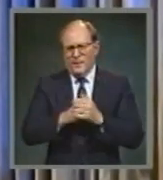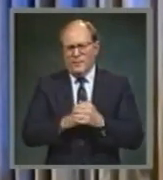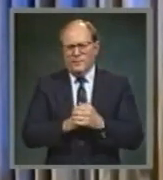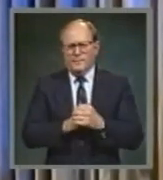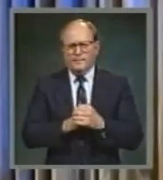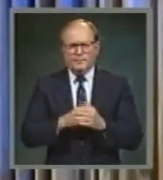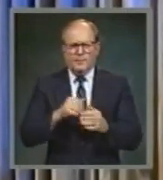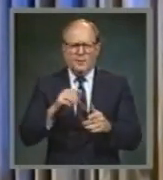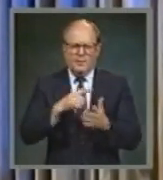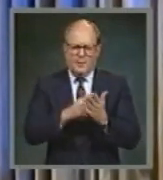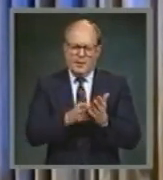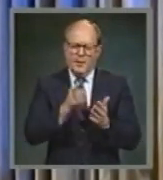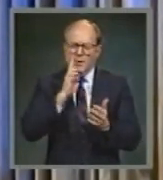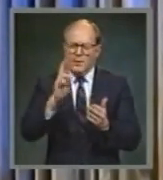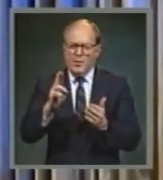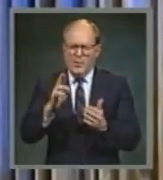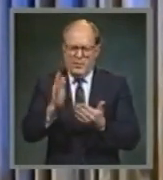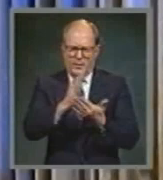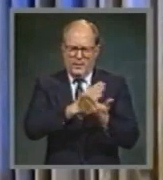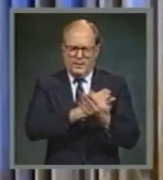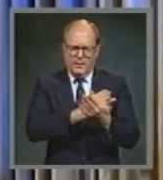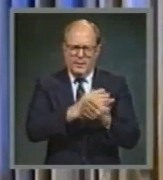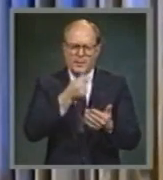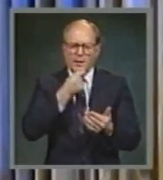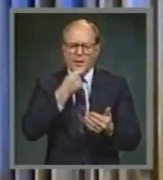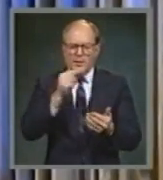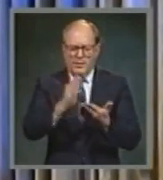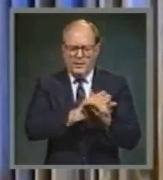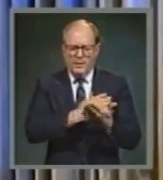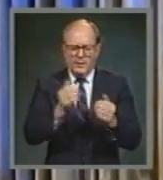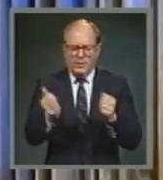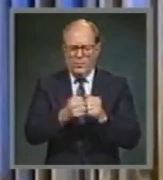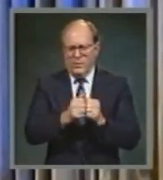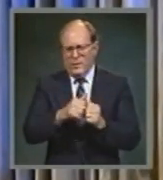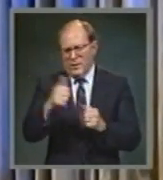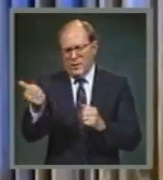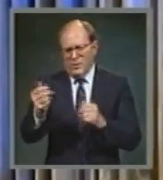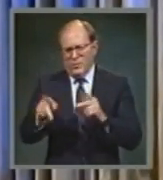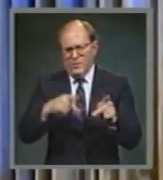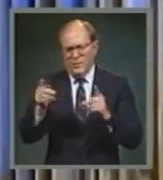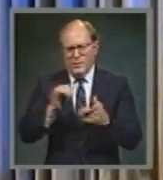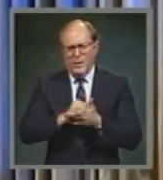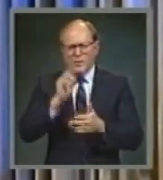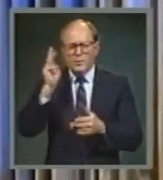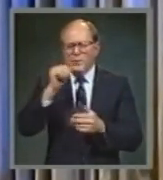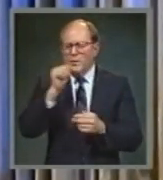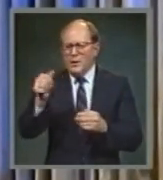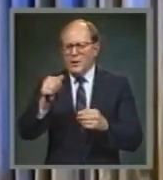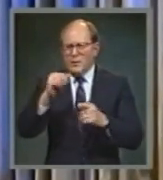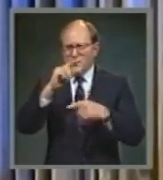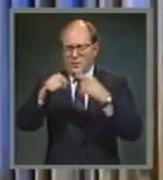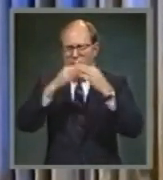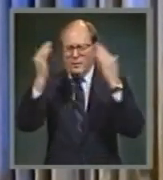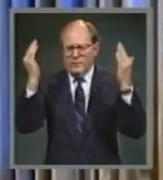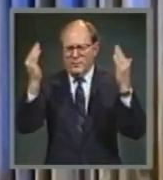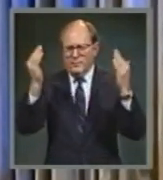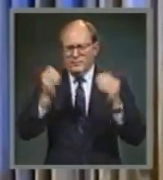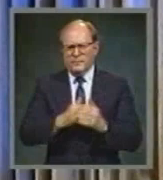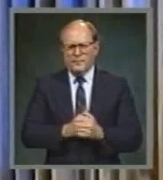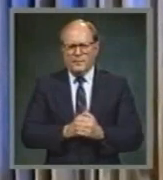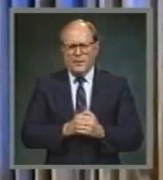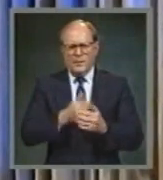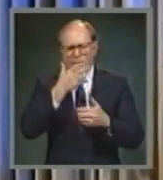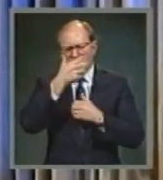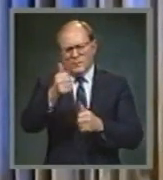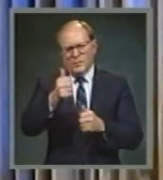transgressors who the passage says shall not inherit the kingdom of heaven. It's